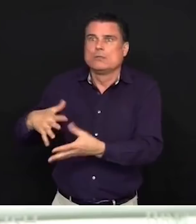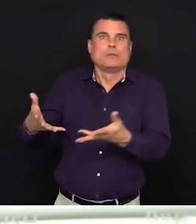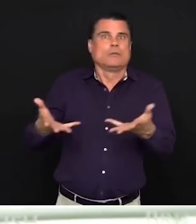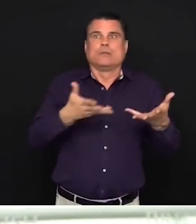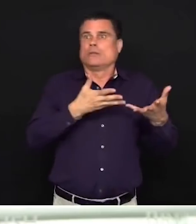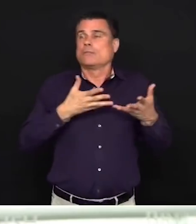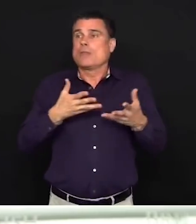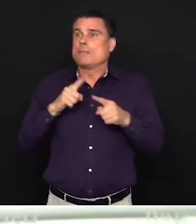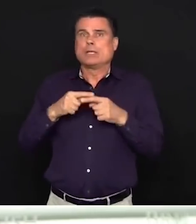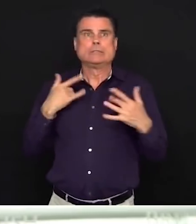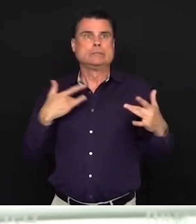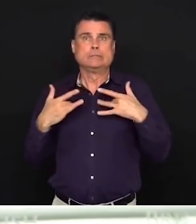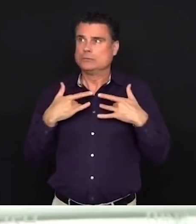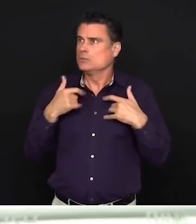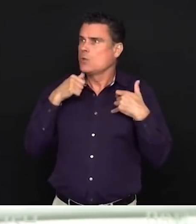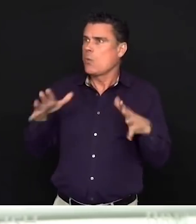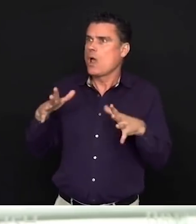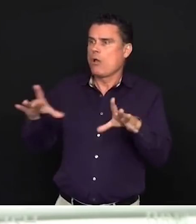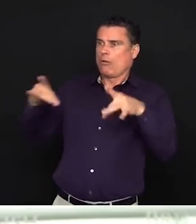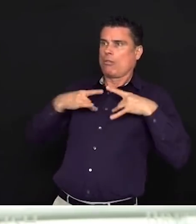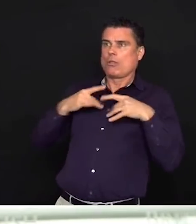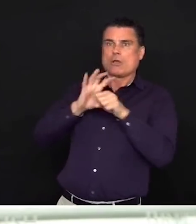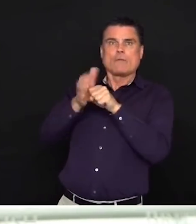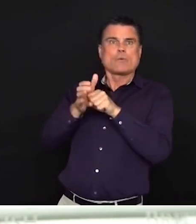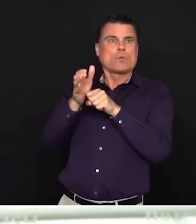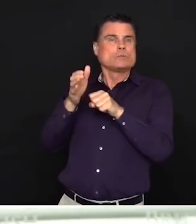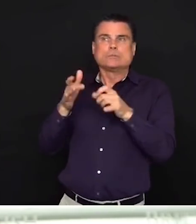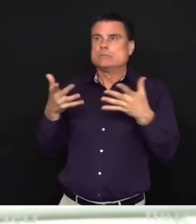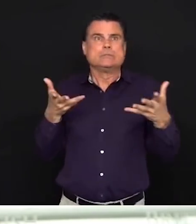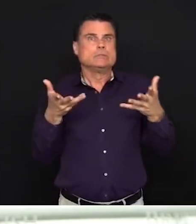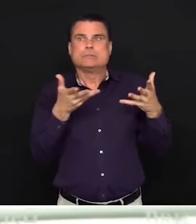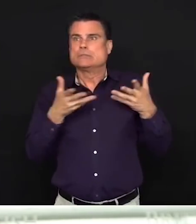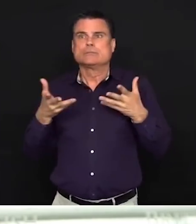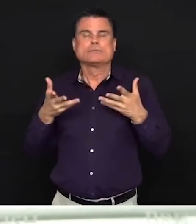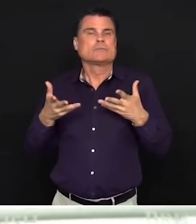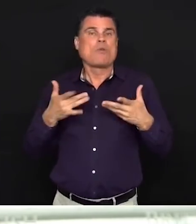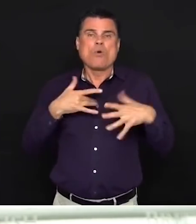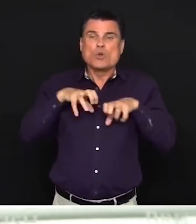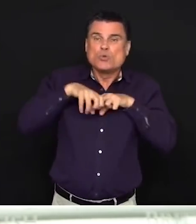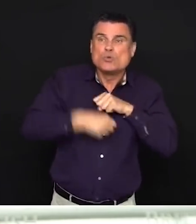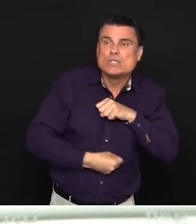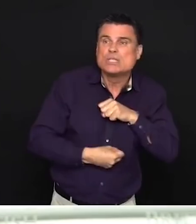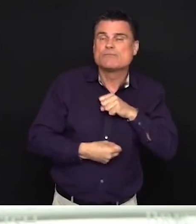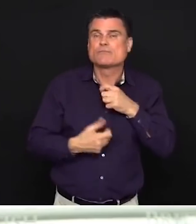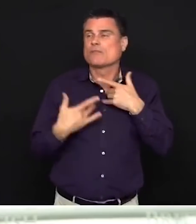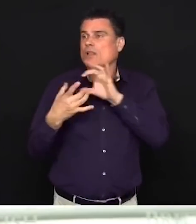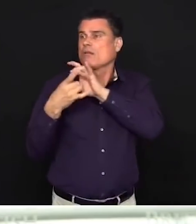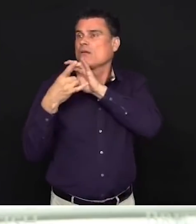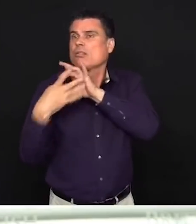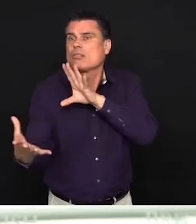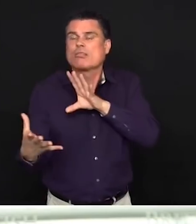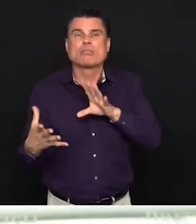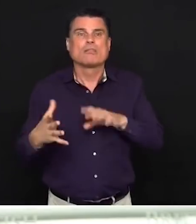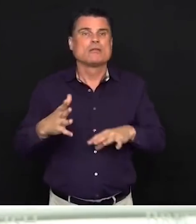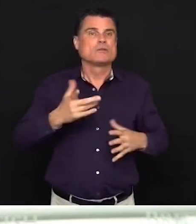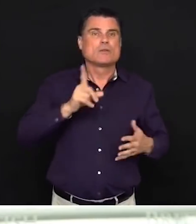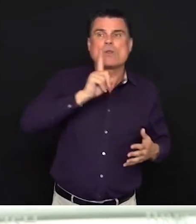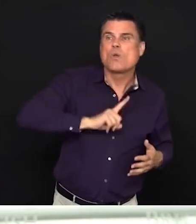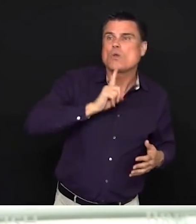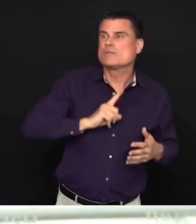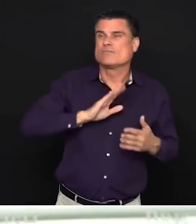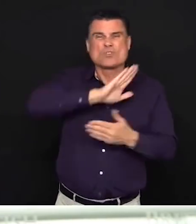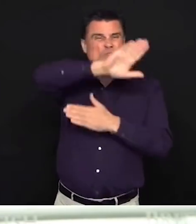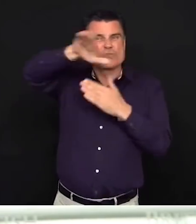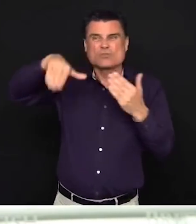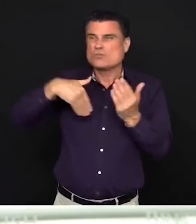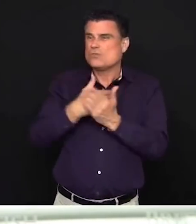grief, loss, loneliness, and overall stress for people from all walks of life in all corners of the province. And many of